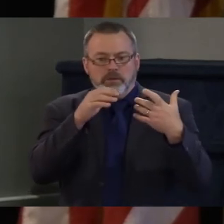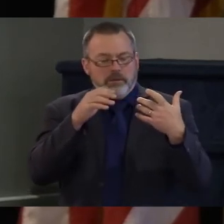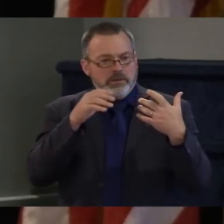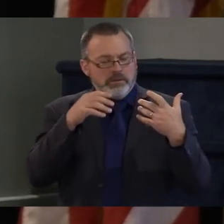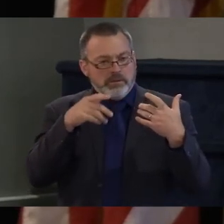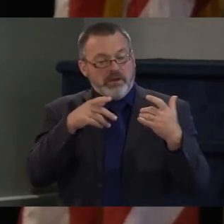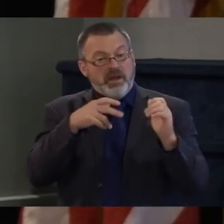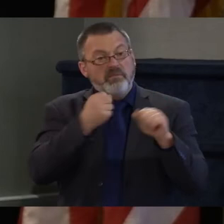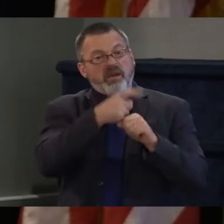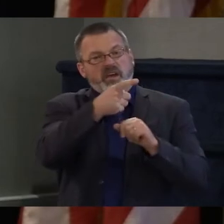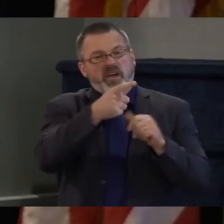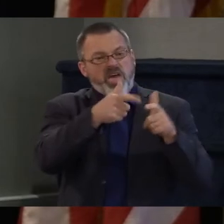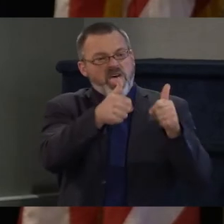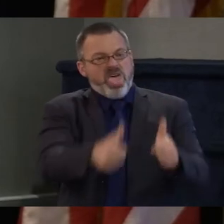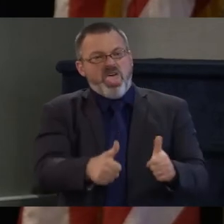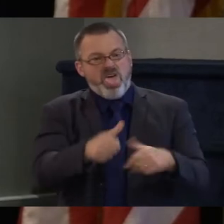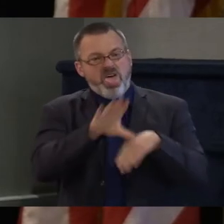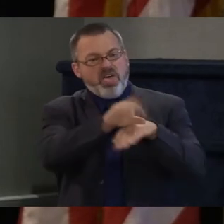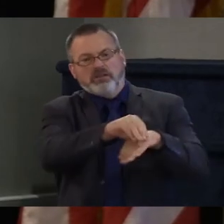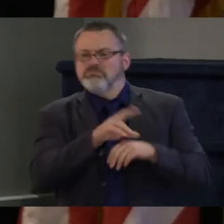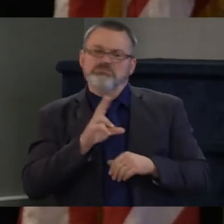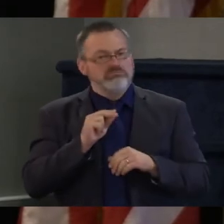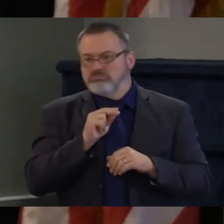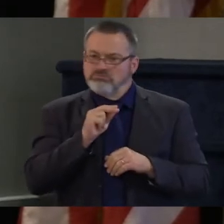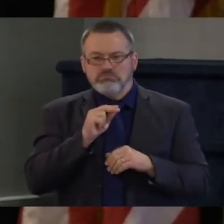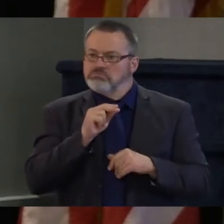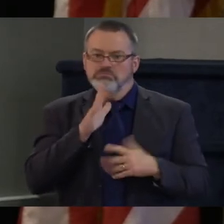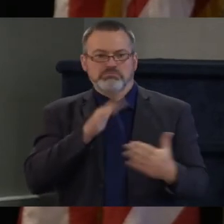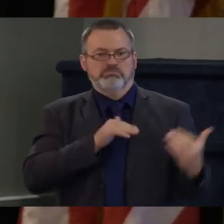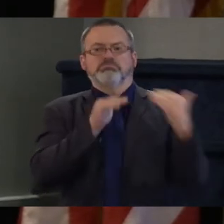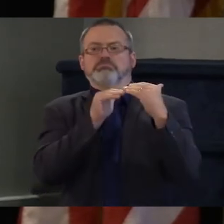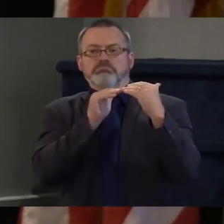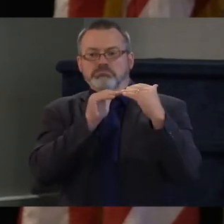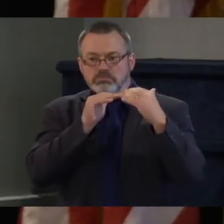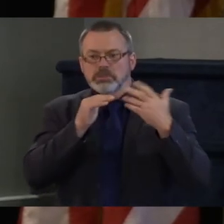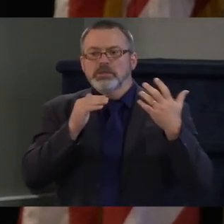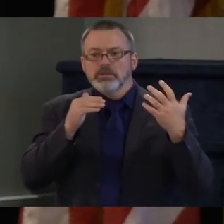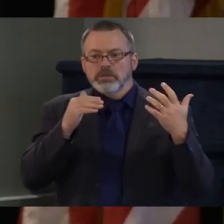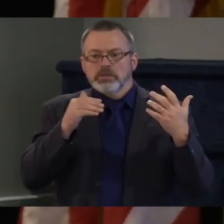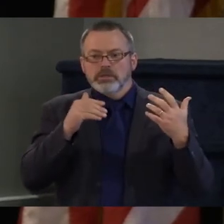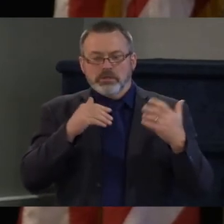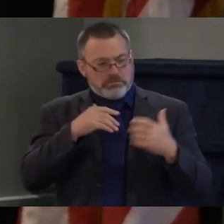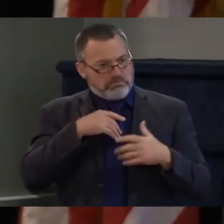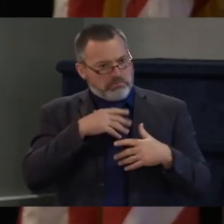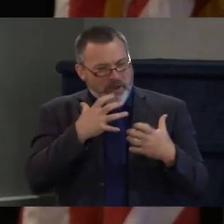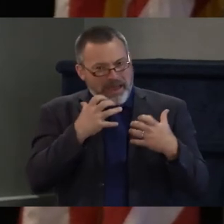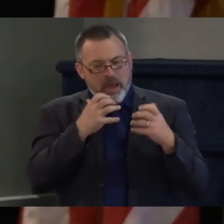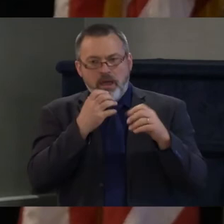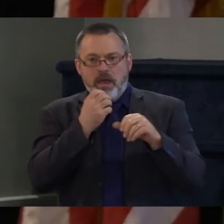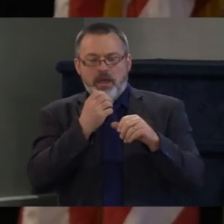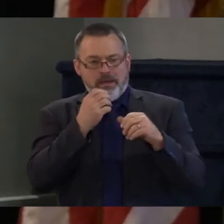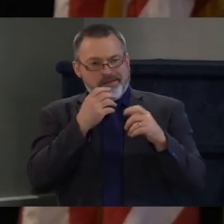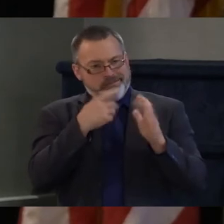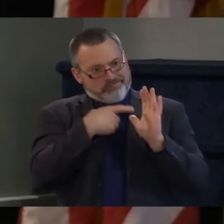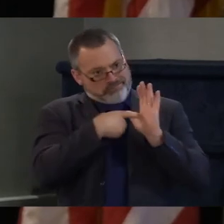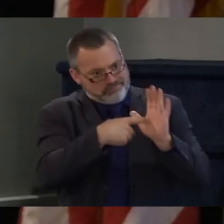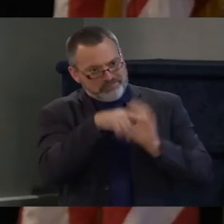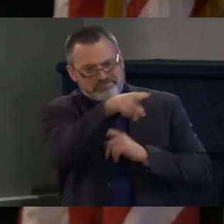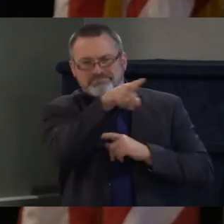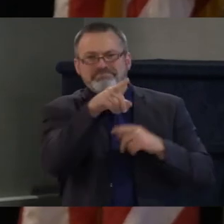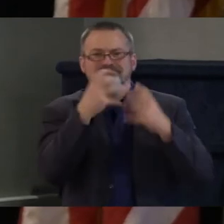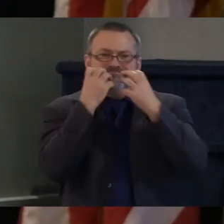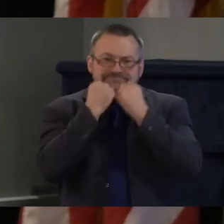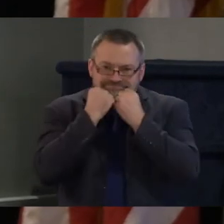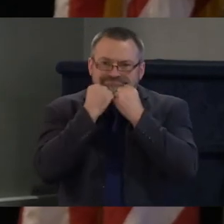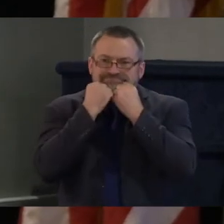we're seeing we had our government tell people whether they were essential or not we had the government say that these health care providers